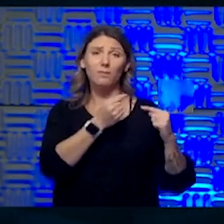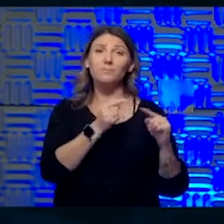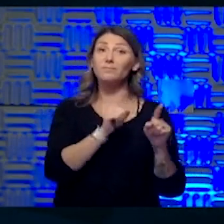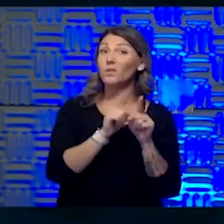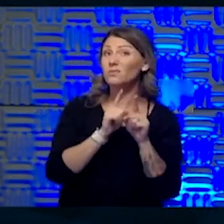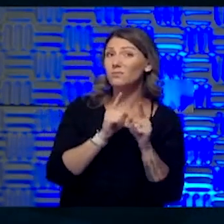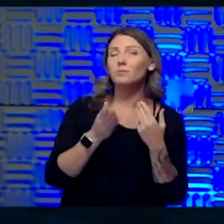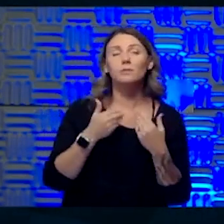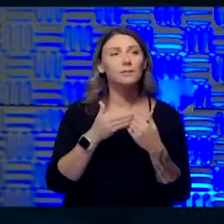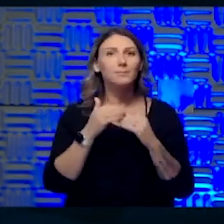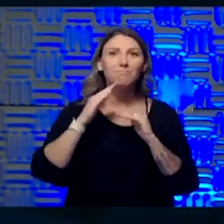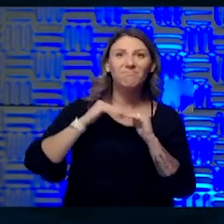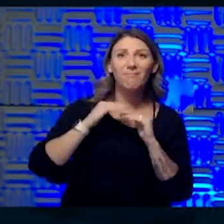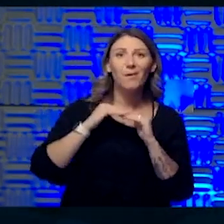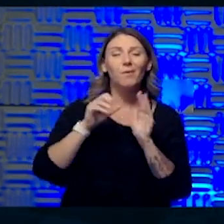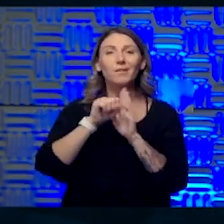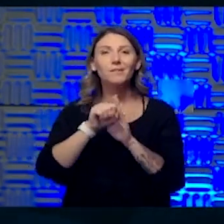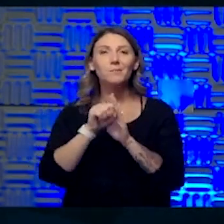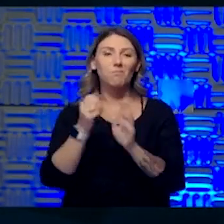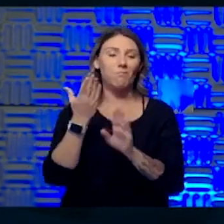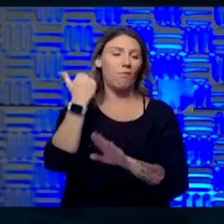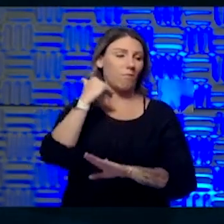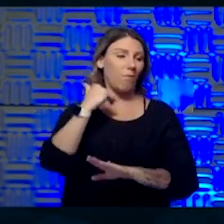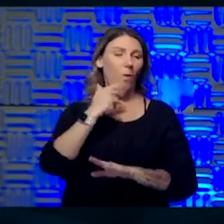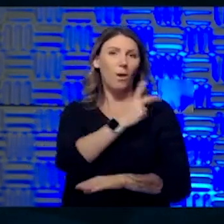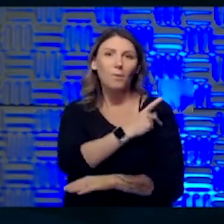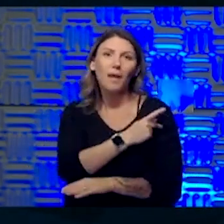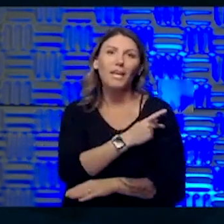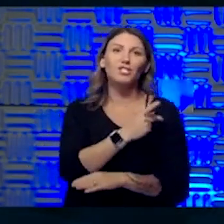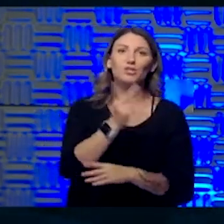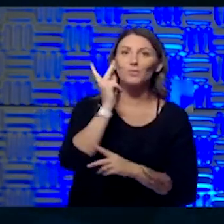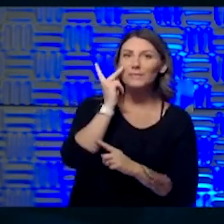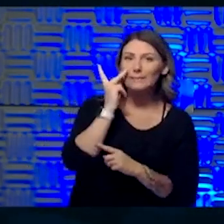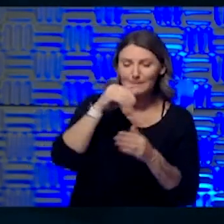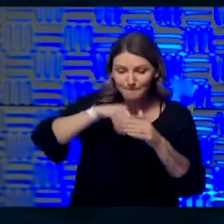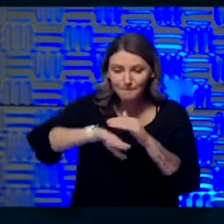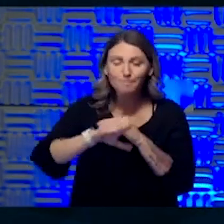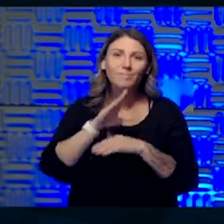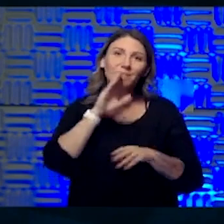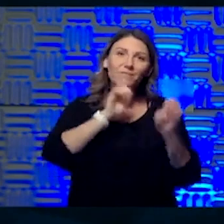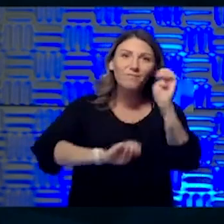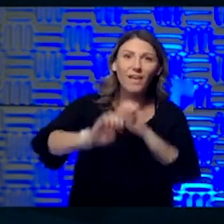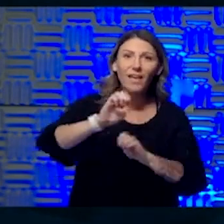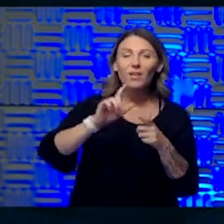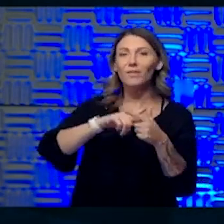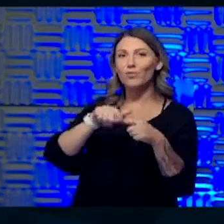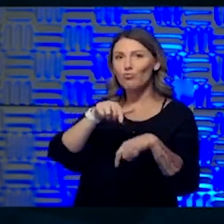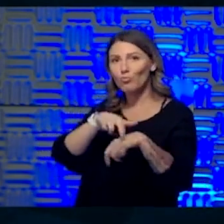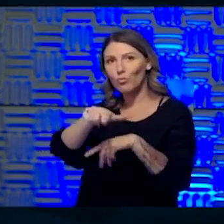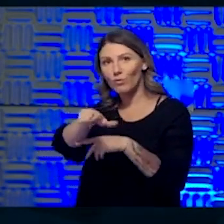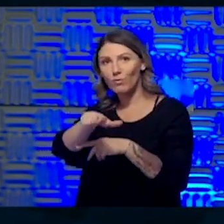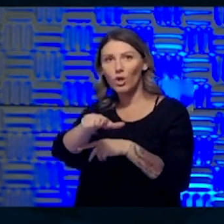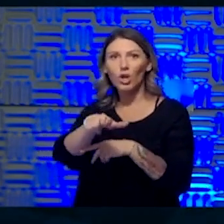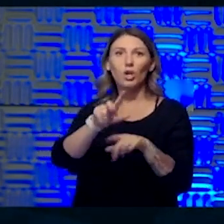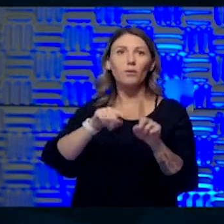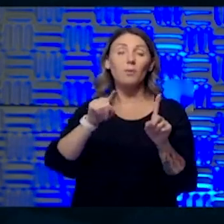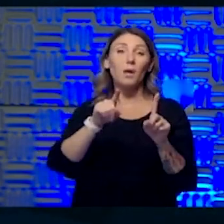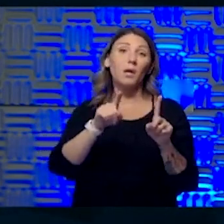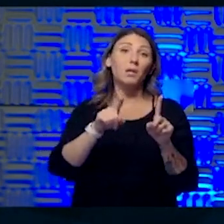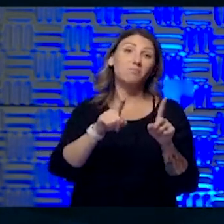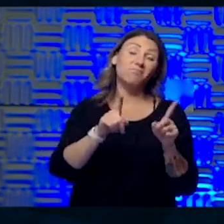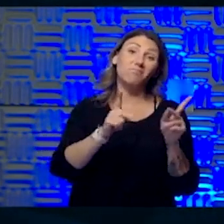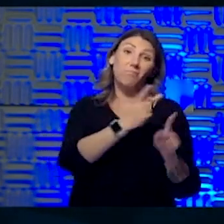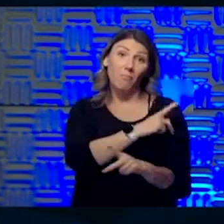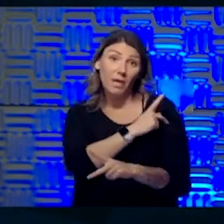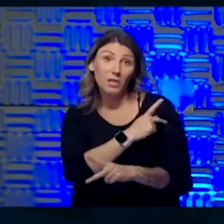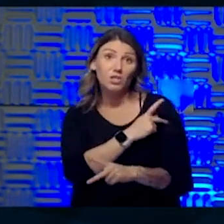before we would have patients come in and see us and we'd evaluate them where they'd be referred. And I think patients are, have been a little bit more reluctant just because